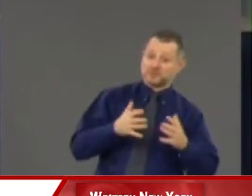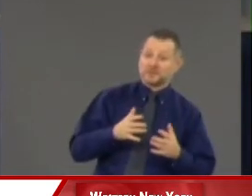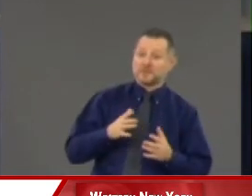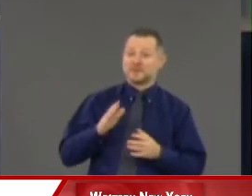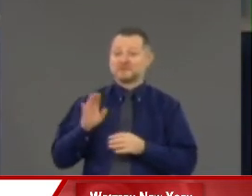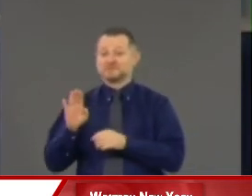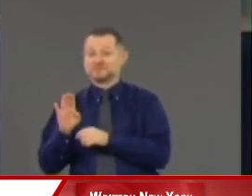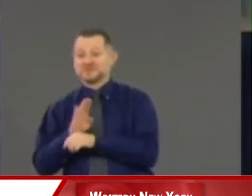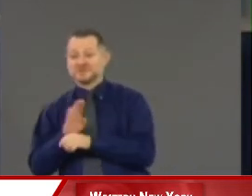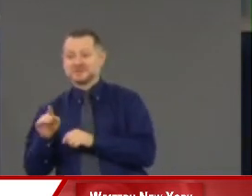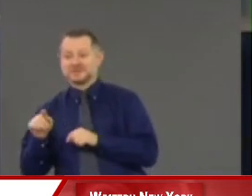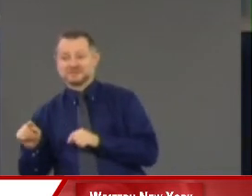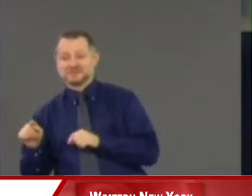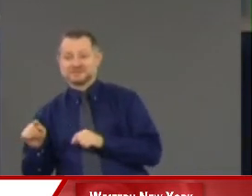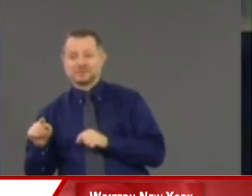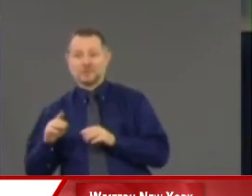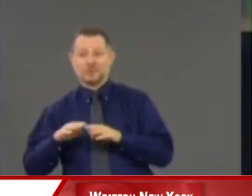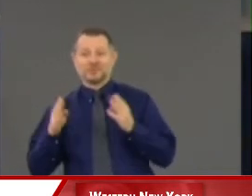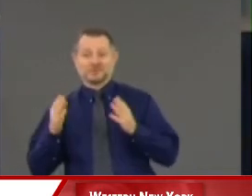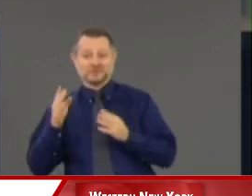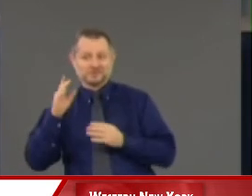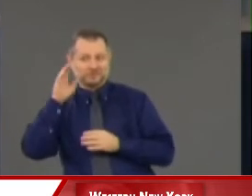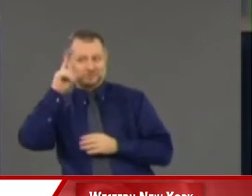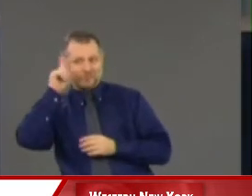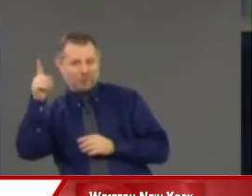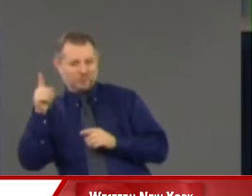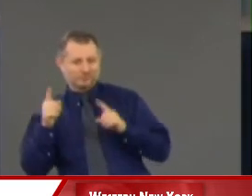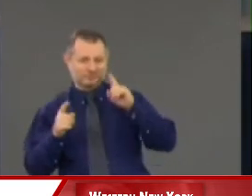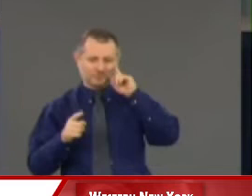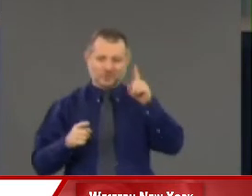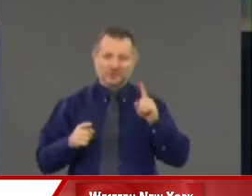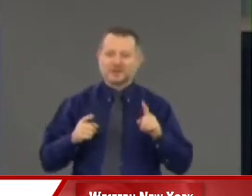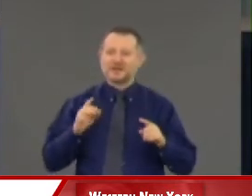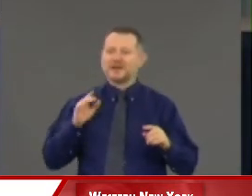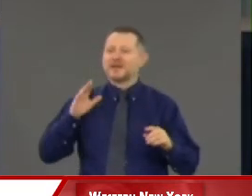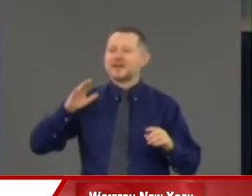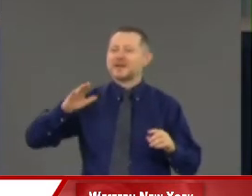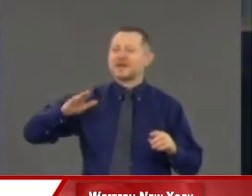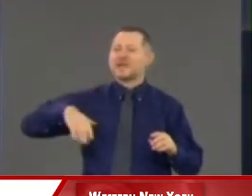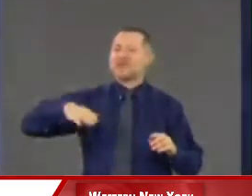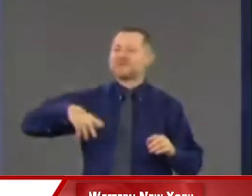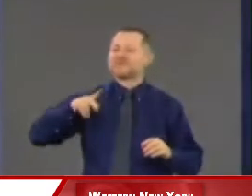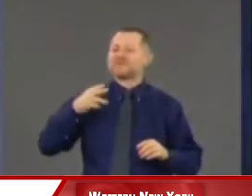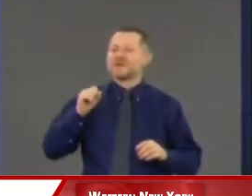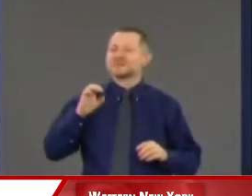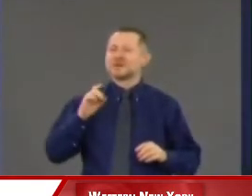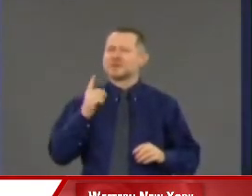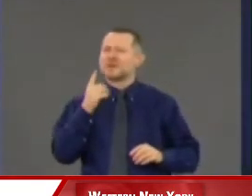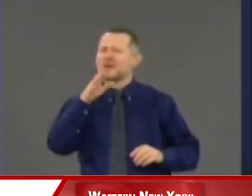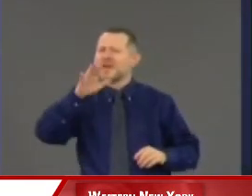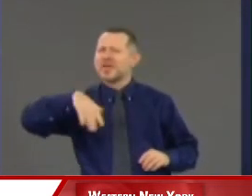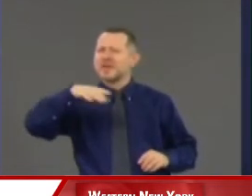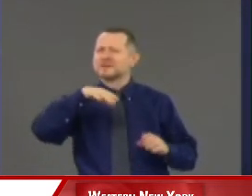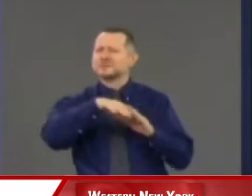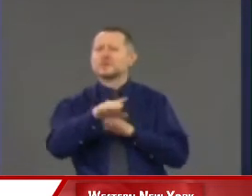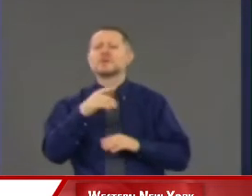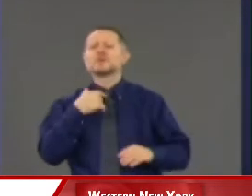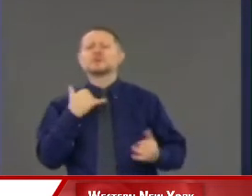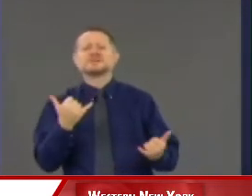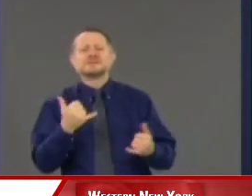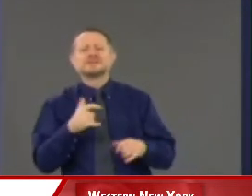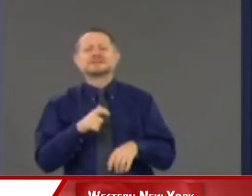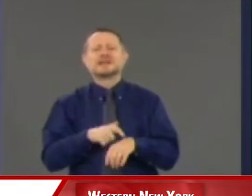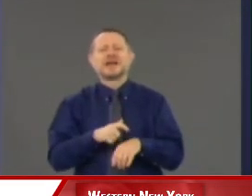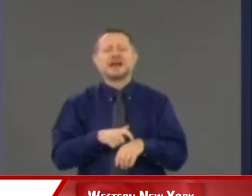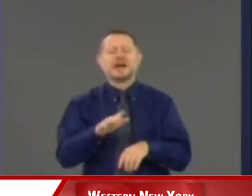to reopen smartly if it's not at the phase yet that they're technically allowed to? Well, that's where we're at. But it has to be a